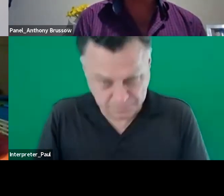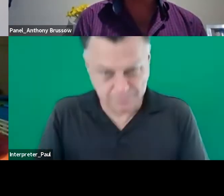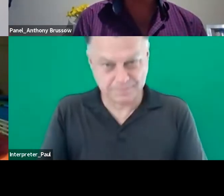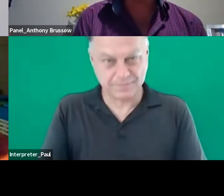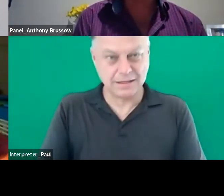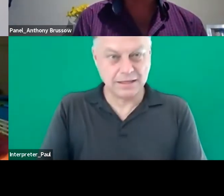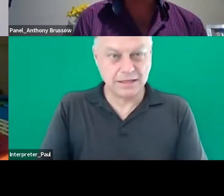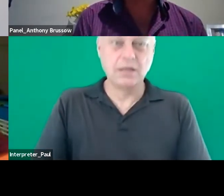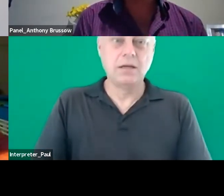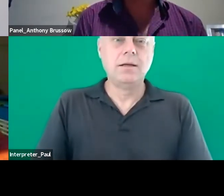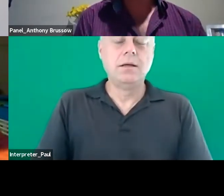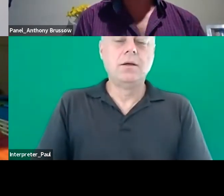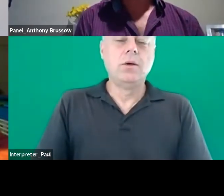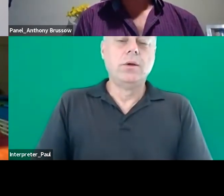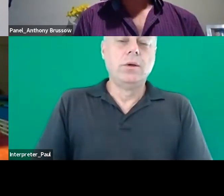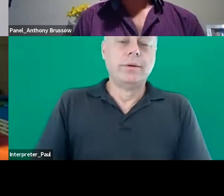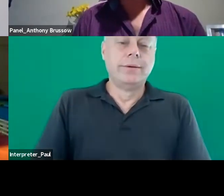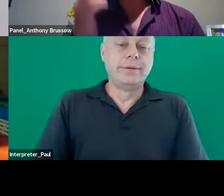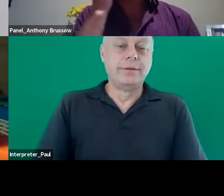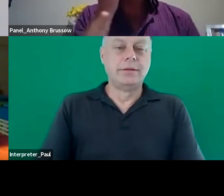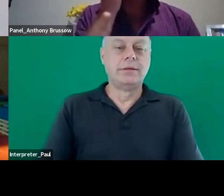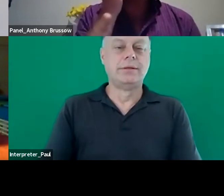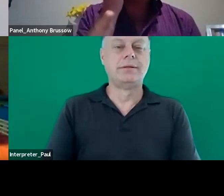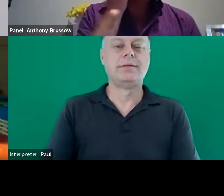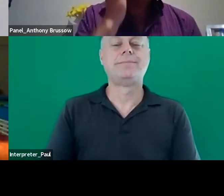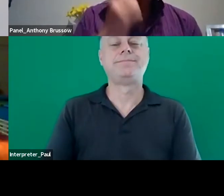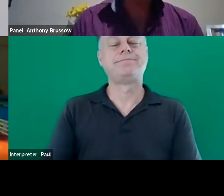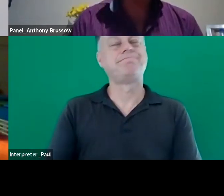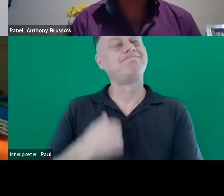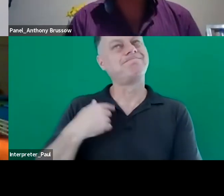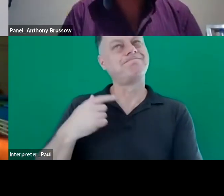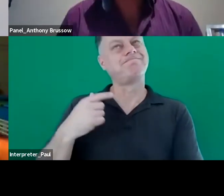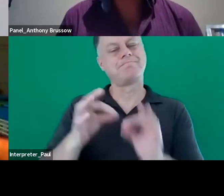i i think i would advise